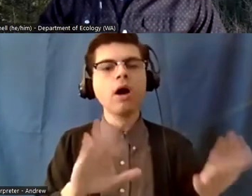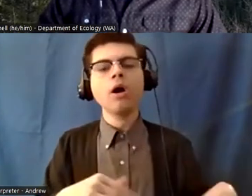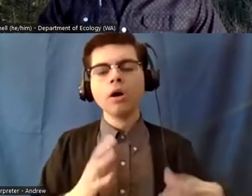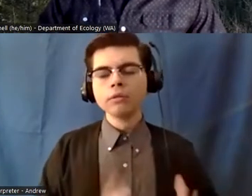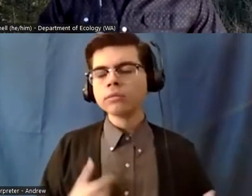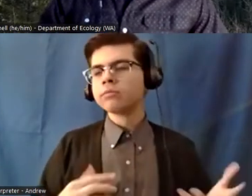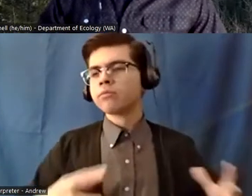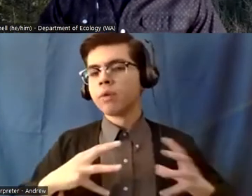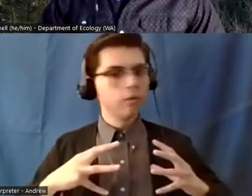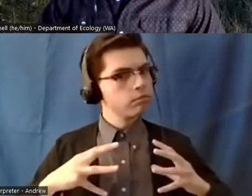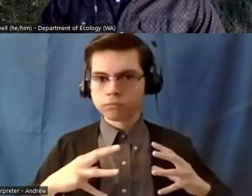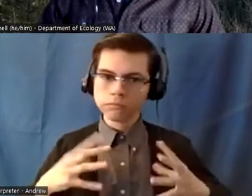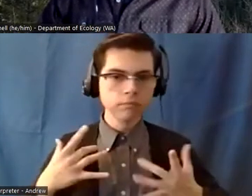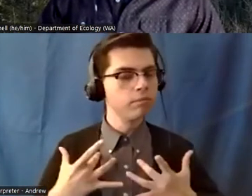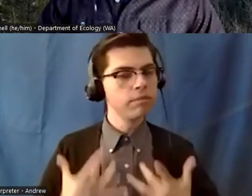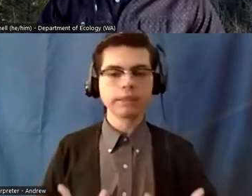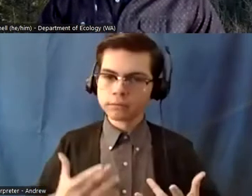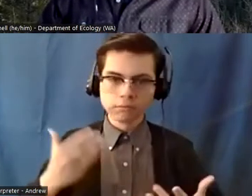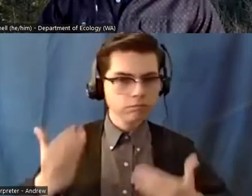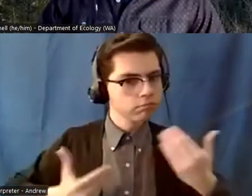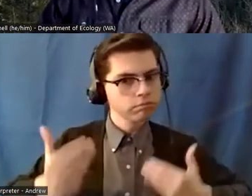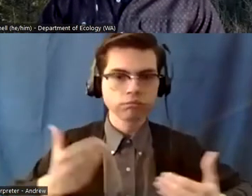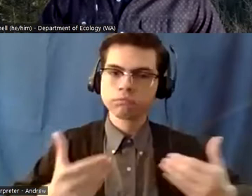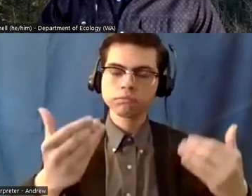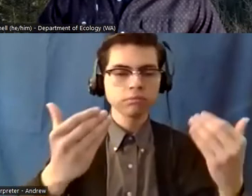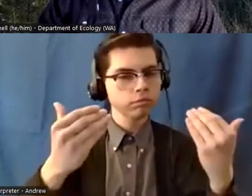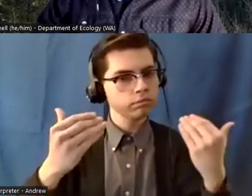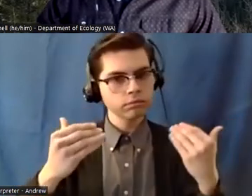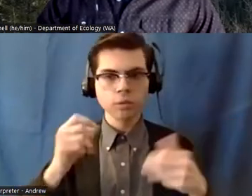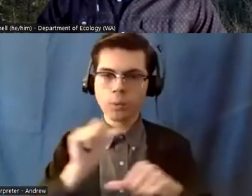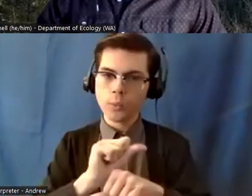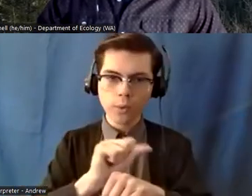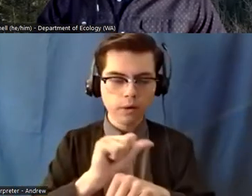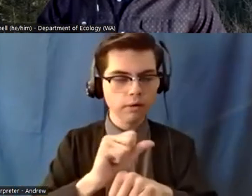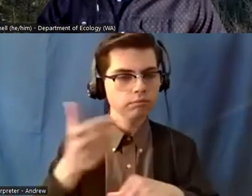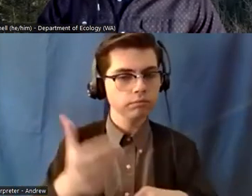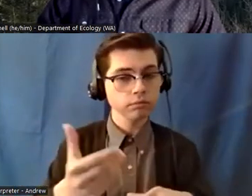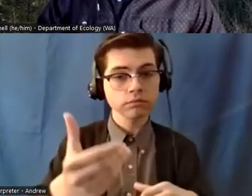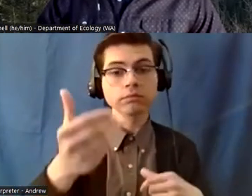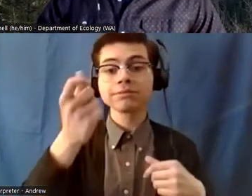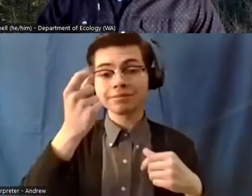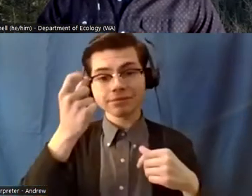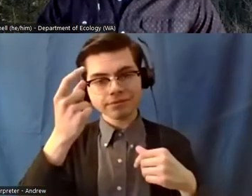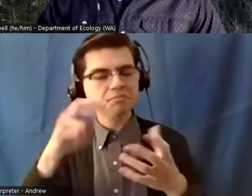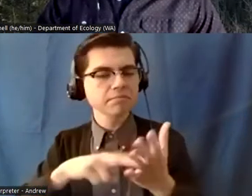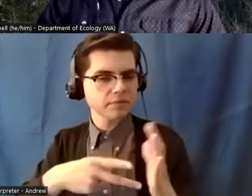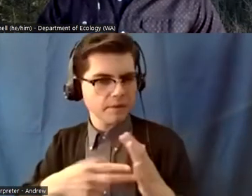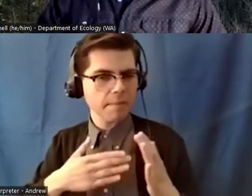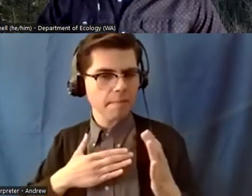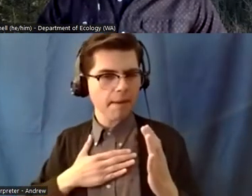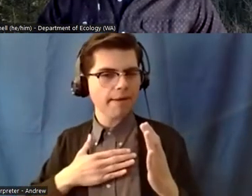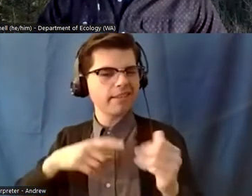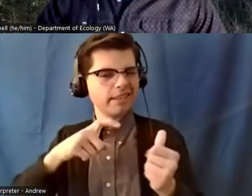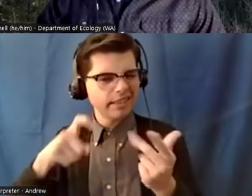day reprioritizing some things that um i typically would uh yeah just